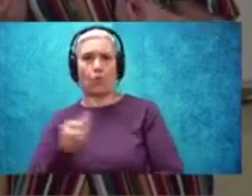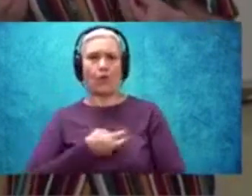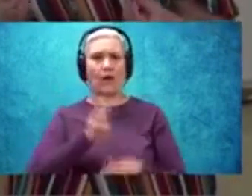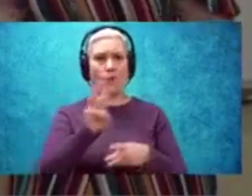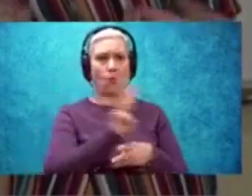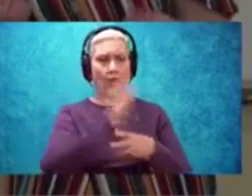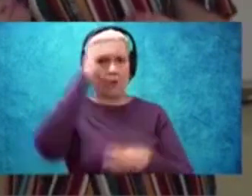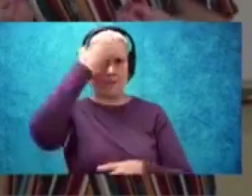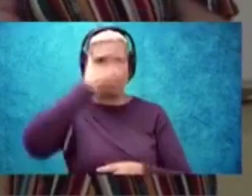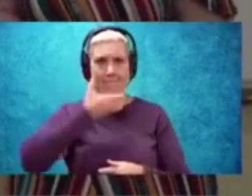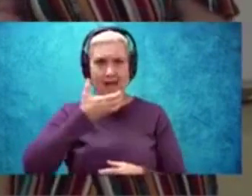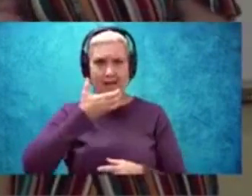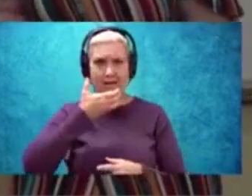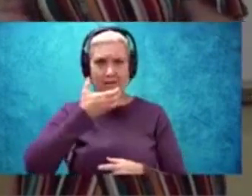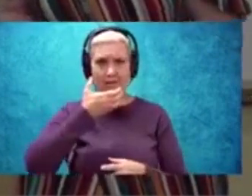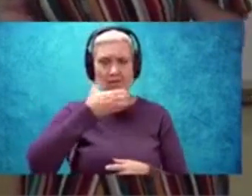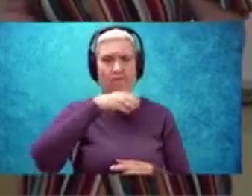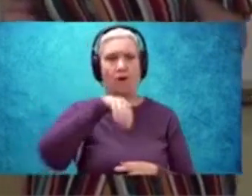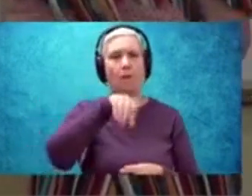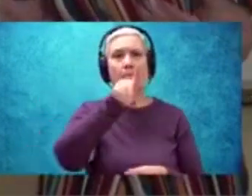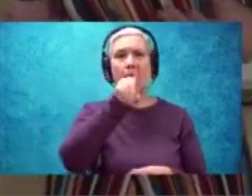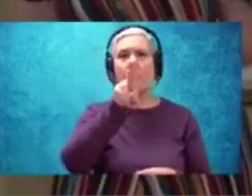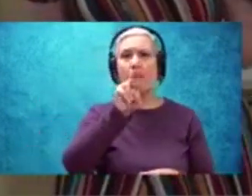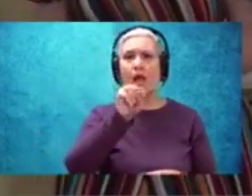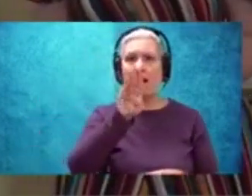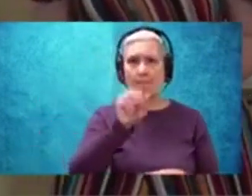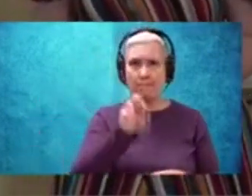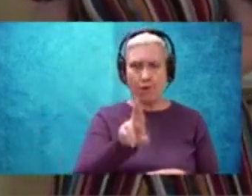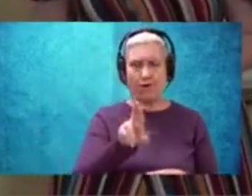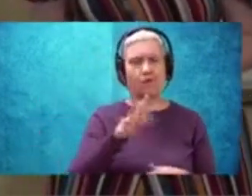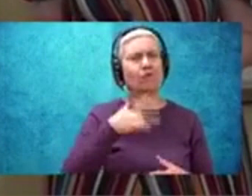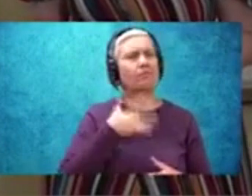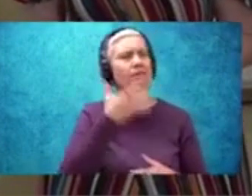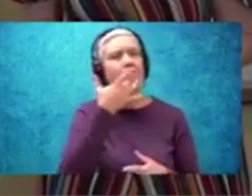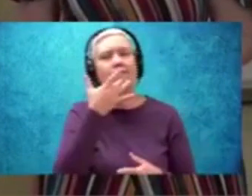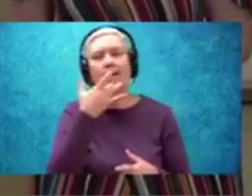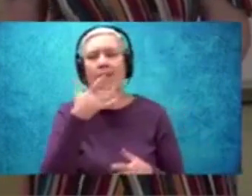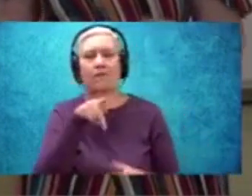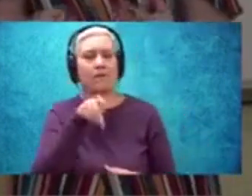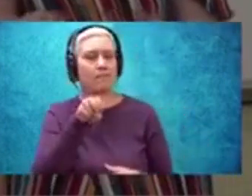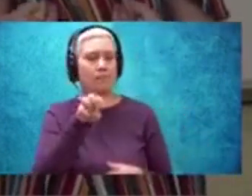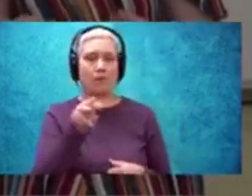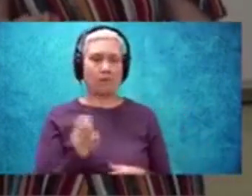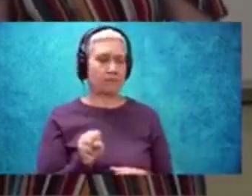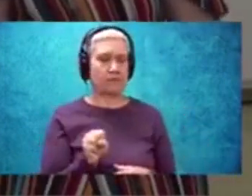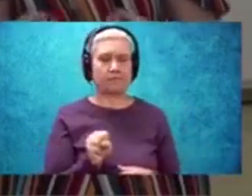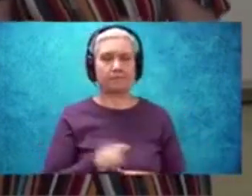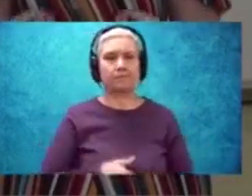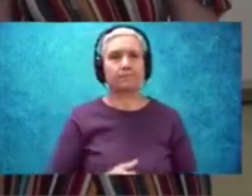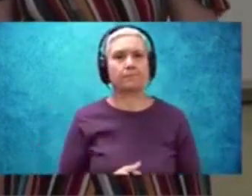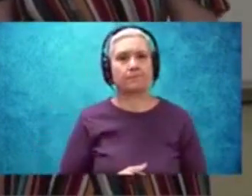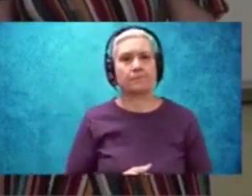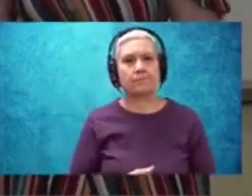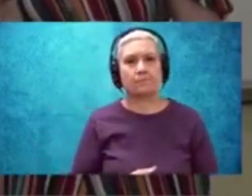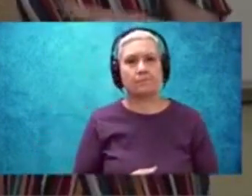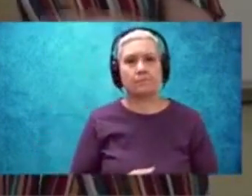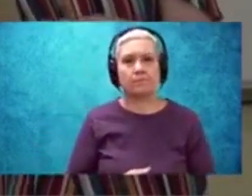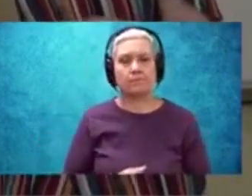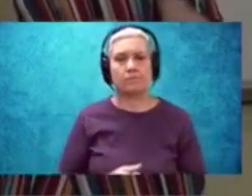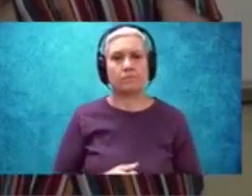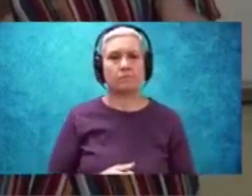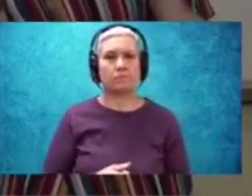Mask by Paul Lawrence Dunbar. It's one of my favorite poems. I love it. And even though we normally